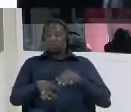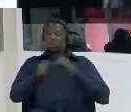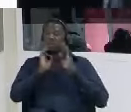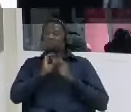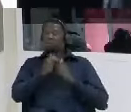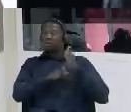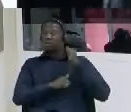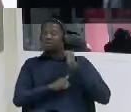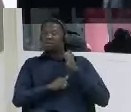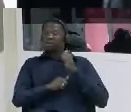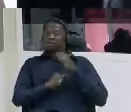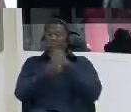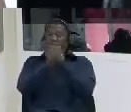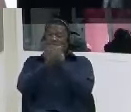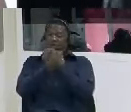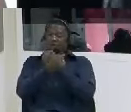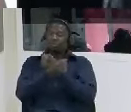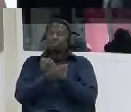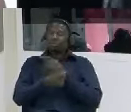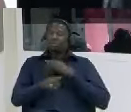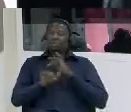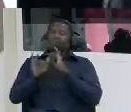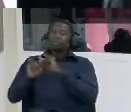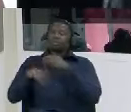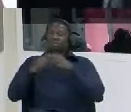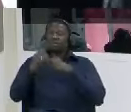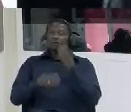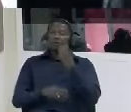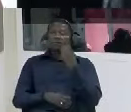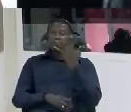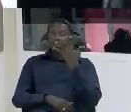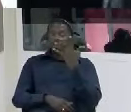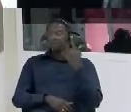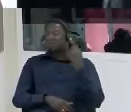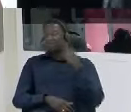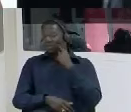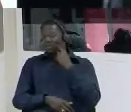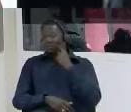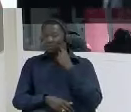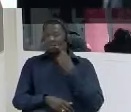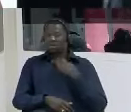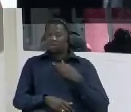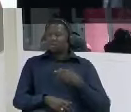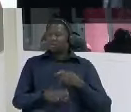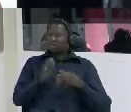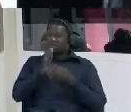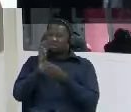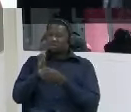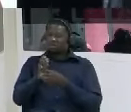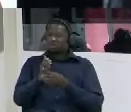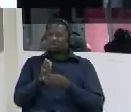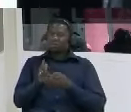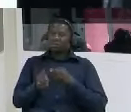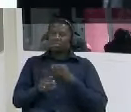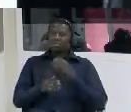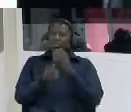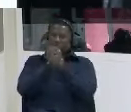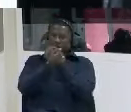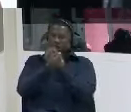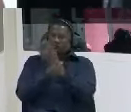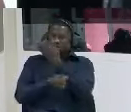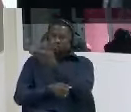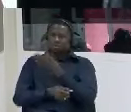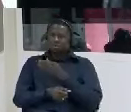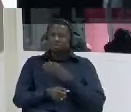then then the director of mile two then as auntie rose she was the head of